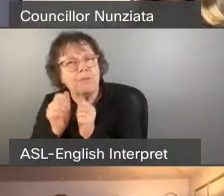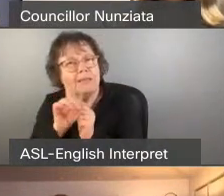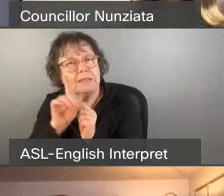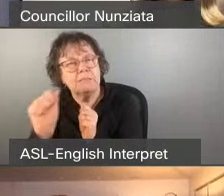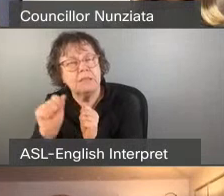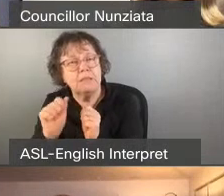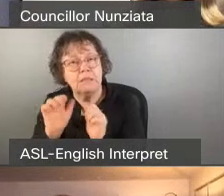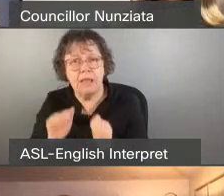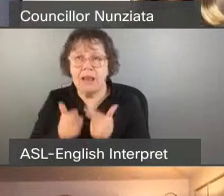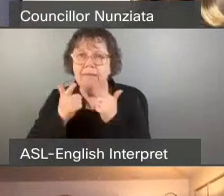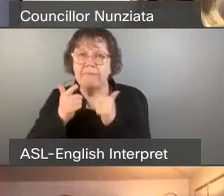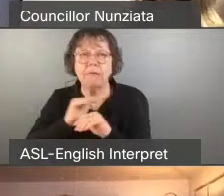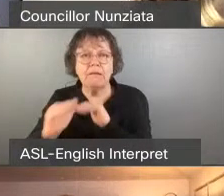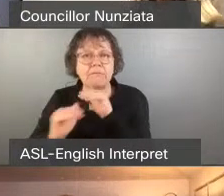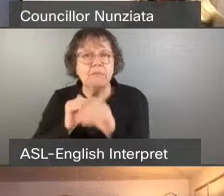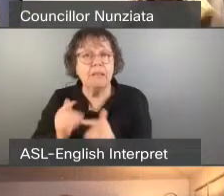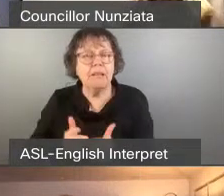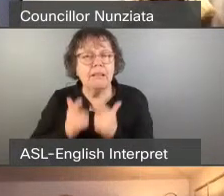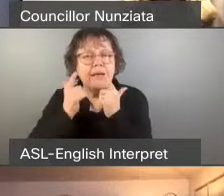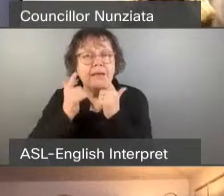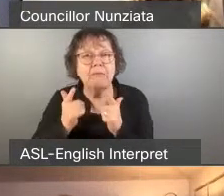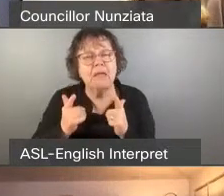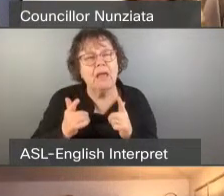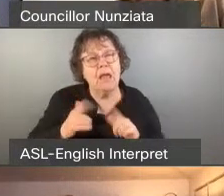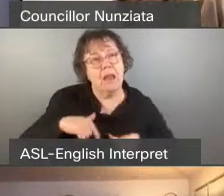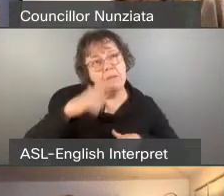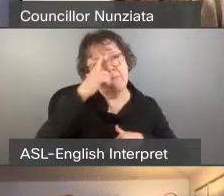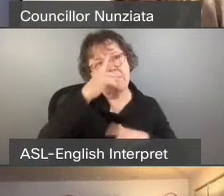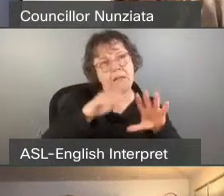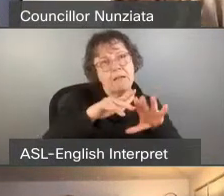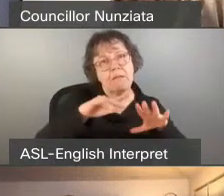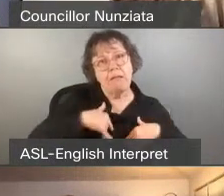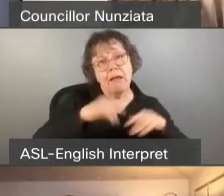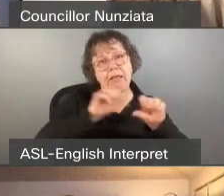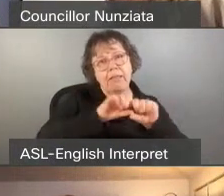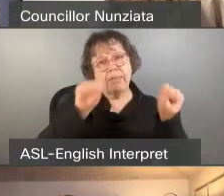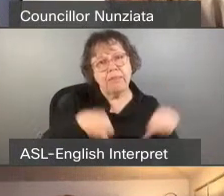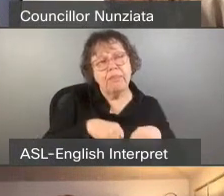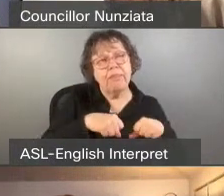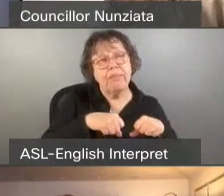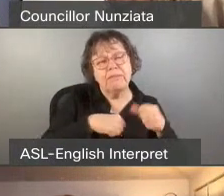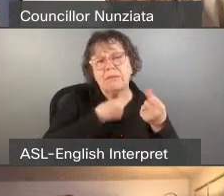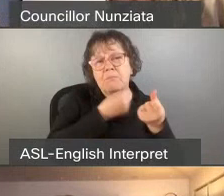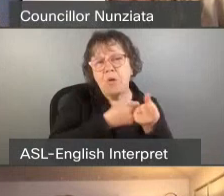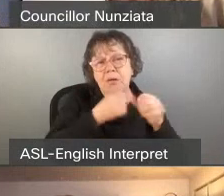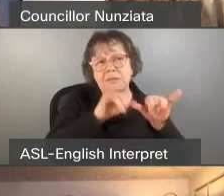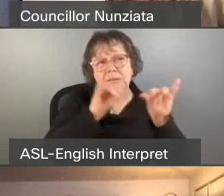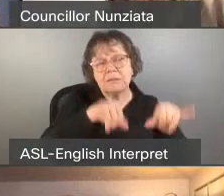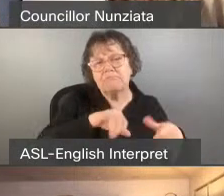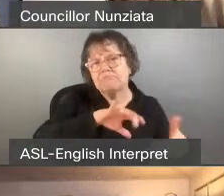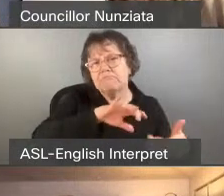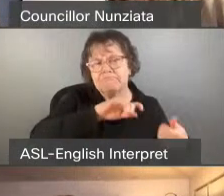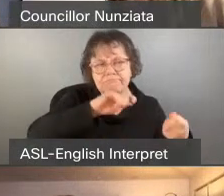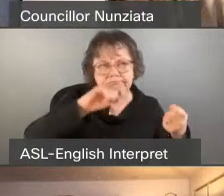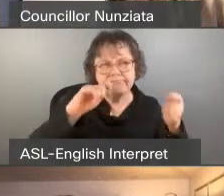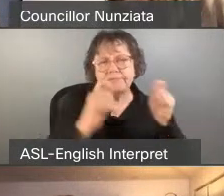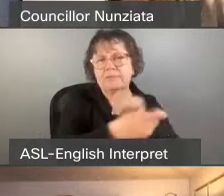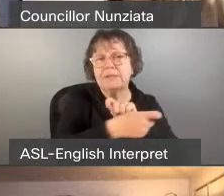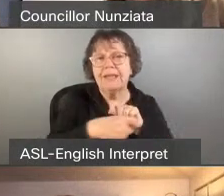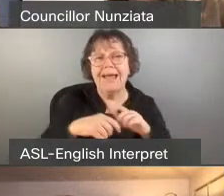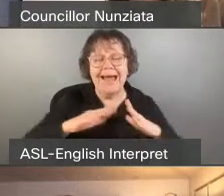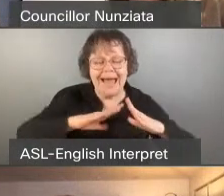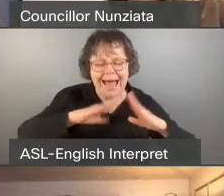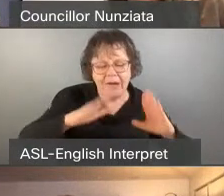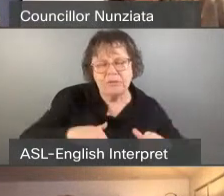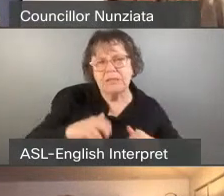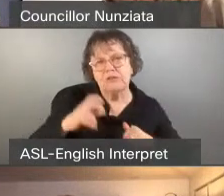comfortable life and overhaul our mental health support system and addiction support. Housing, transit, health